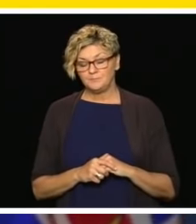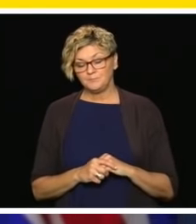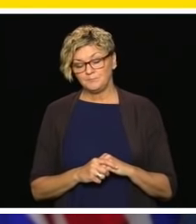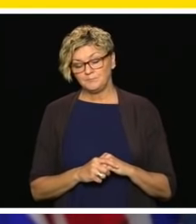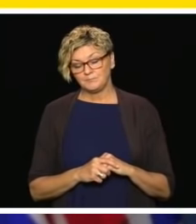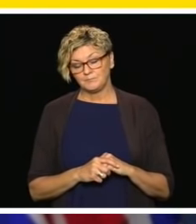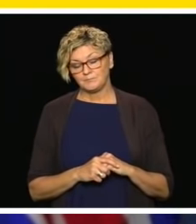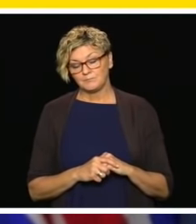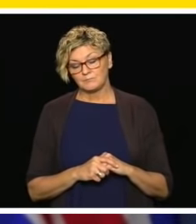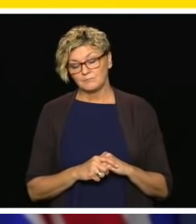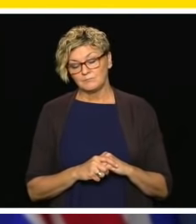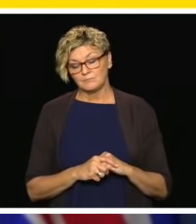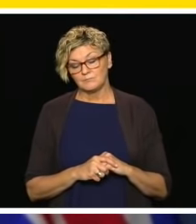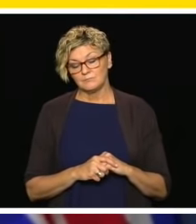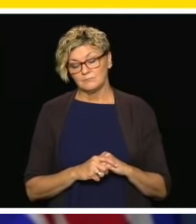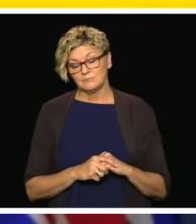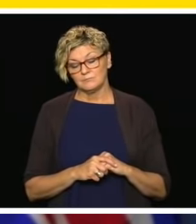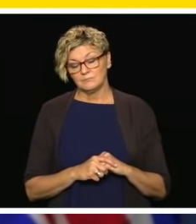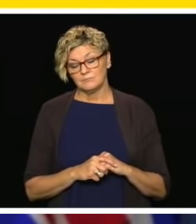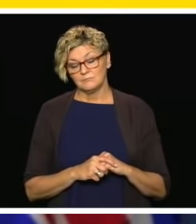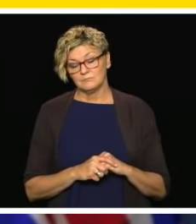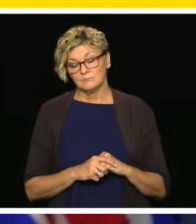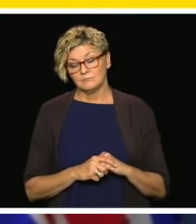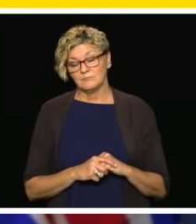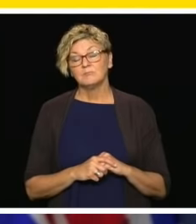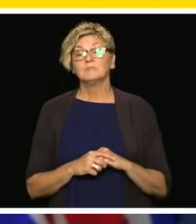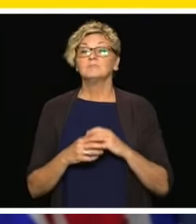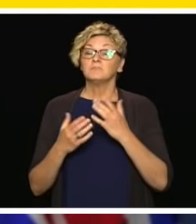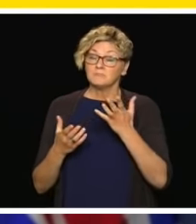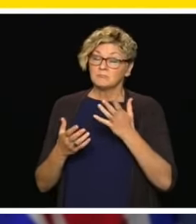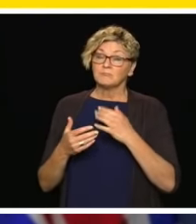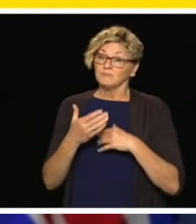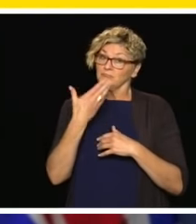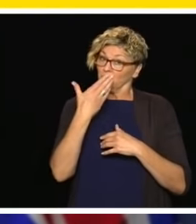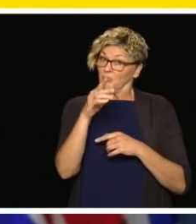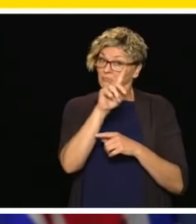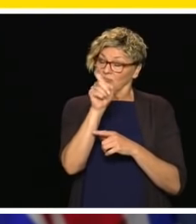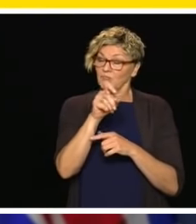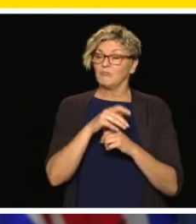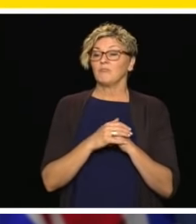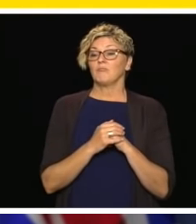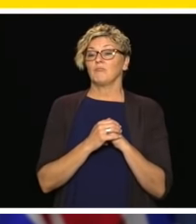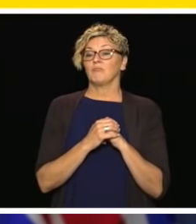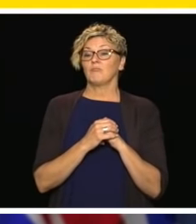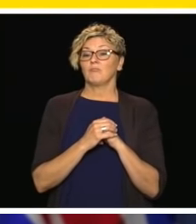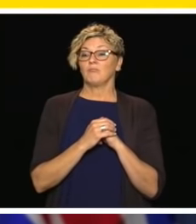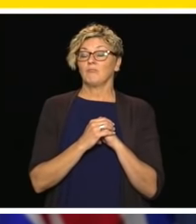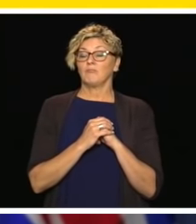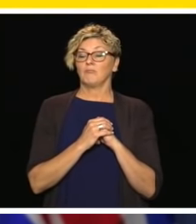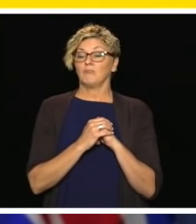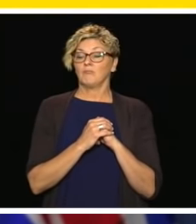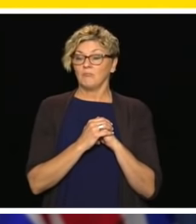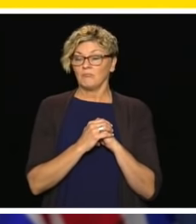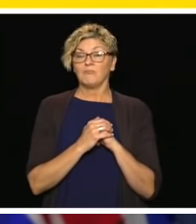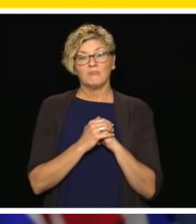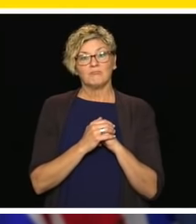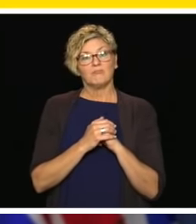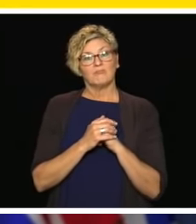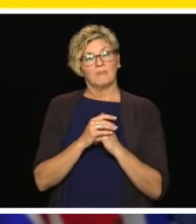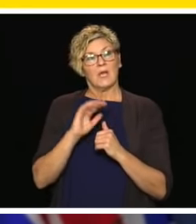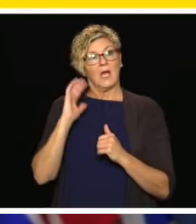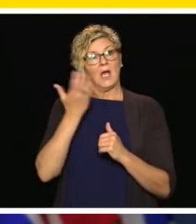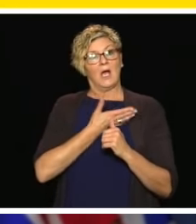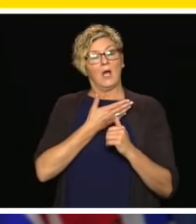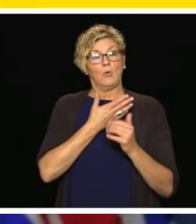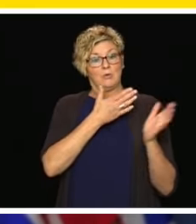Thank you for that question. The main way to reduce the number of kids is by having